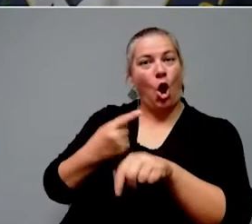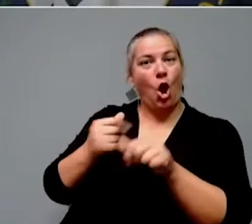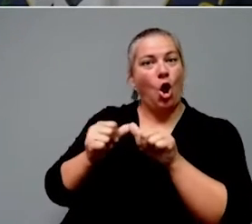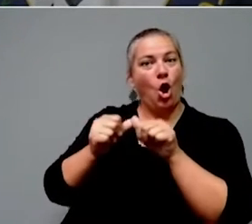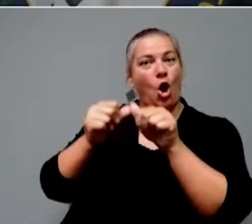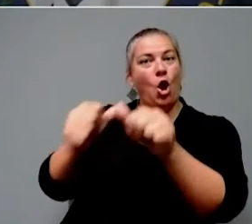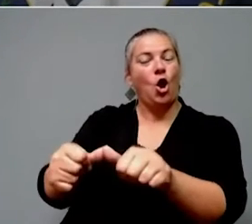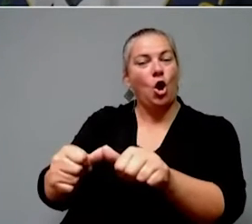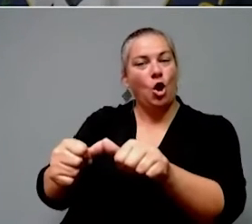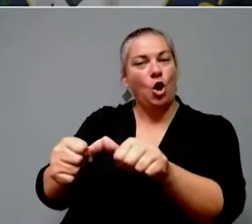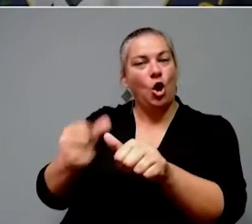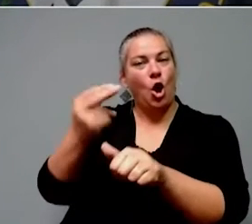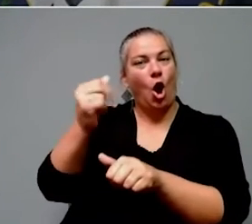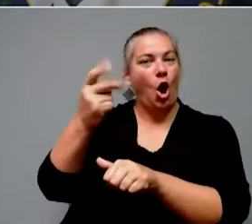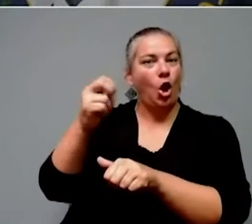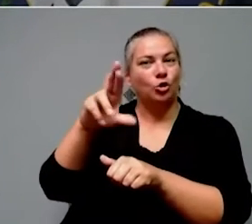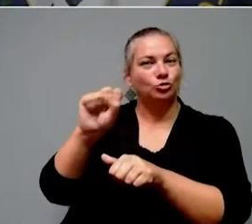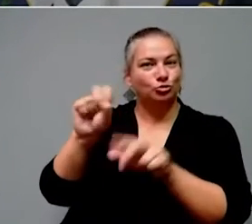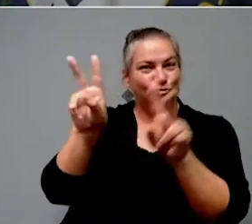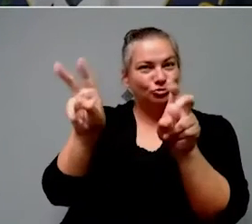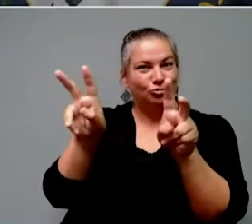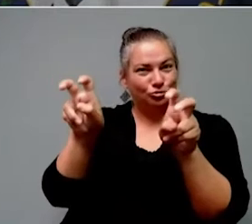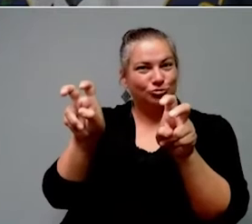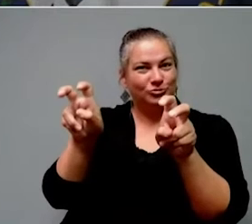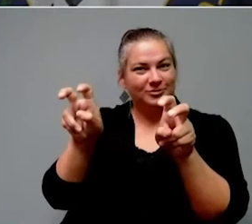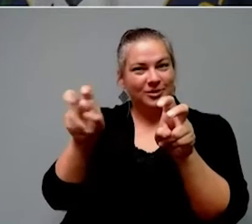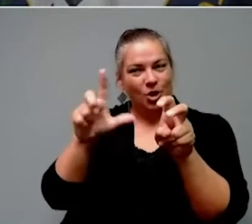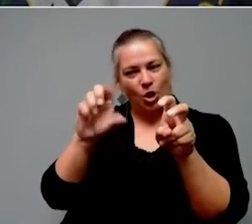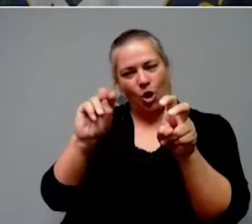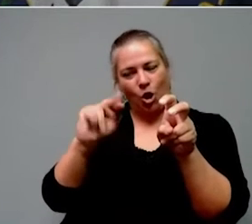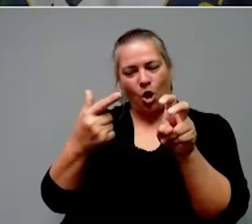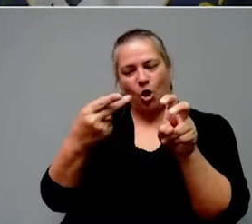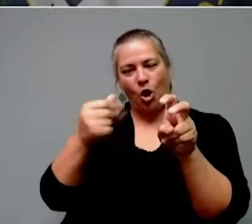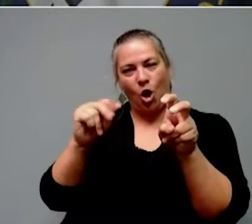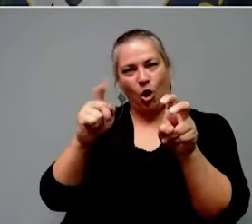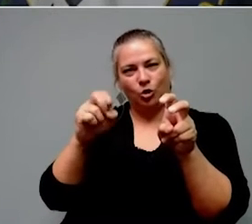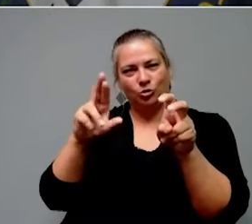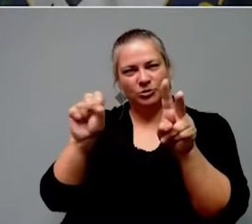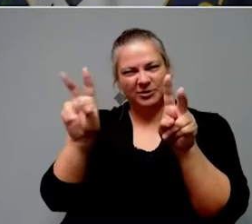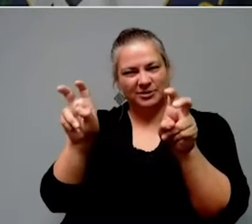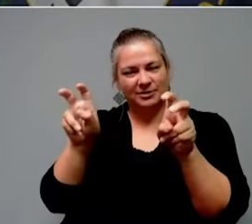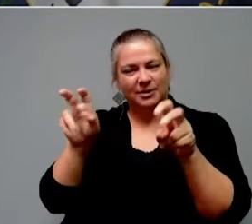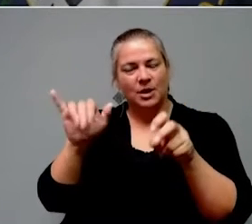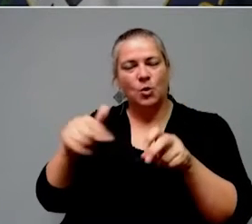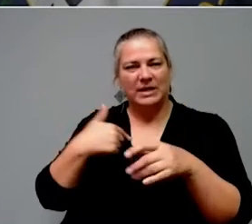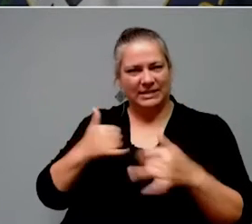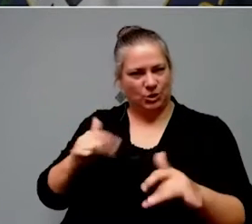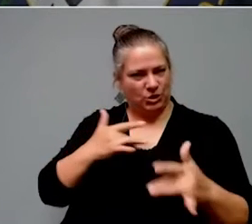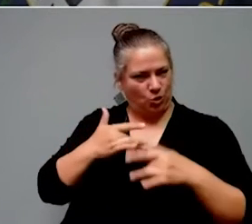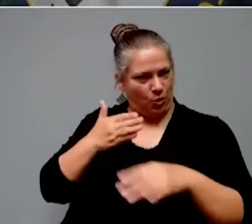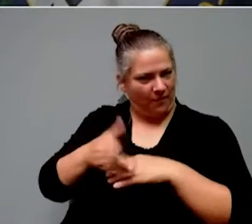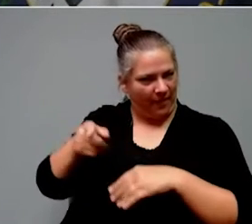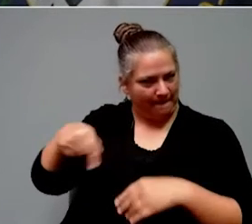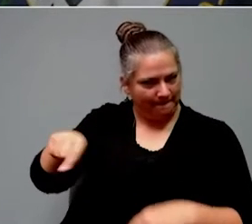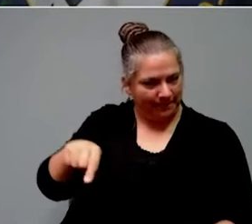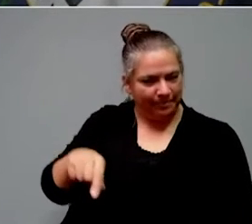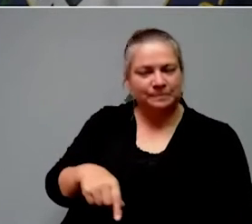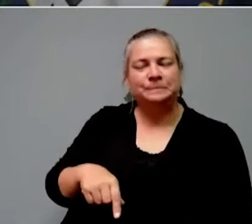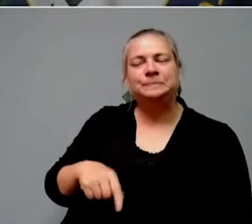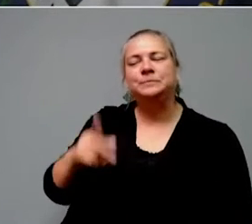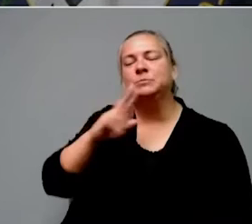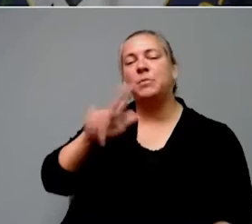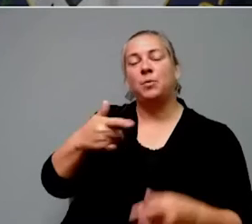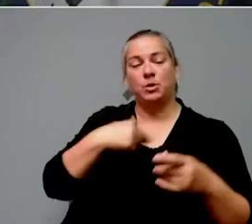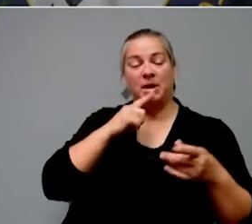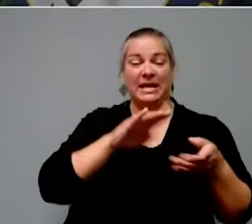understand. We talk about death due to COVID, and rightfully so. I mean, that is the worst outcome.